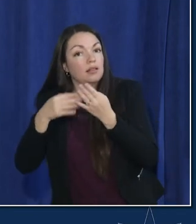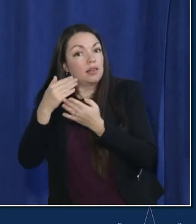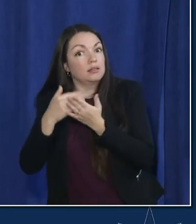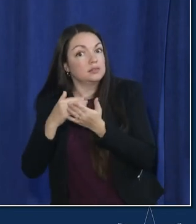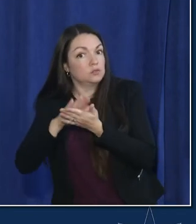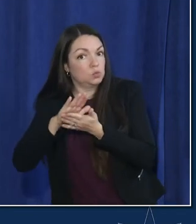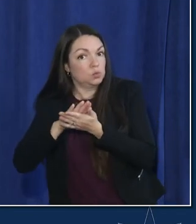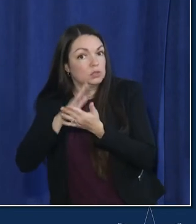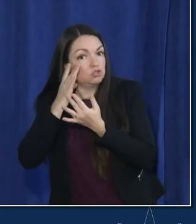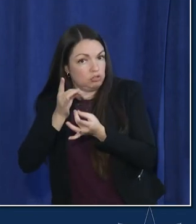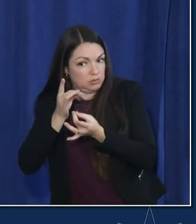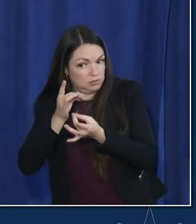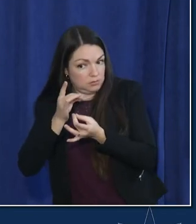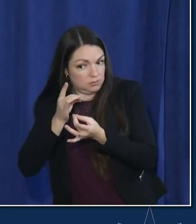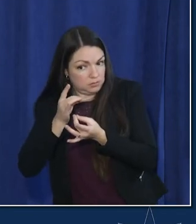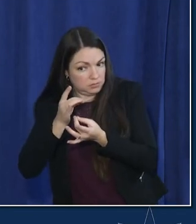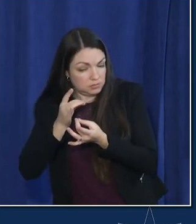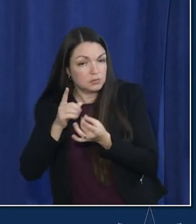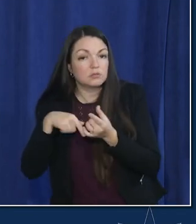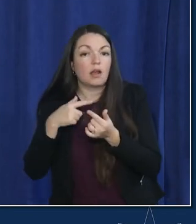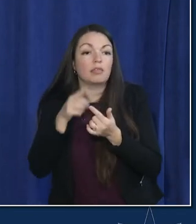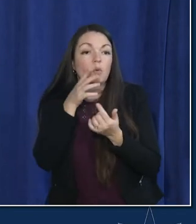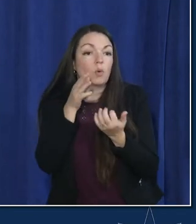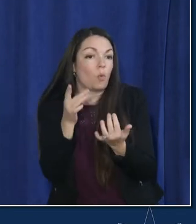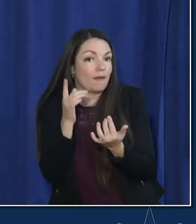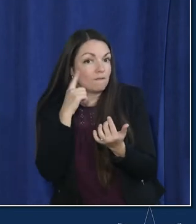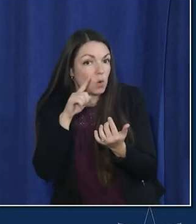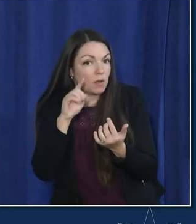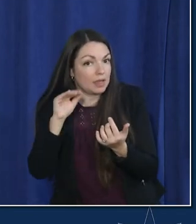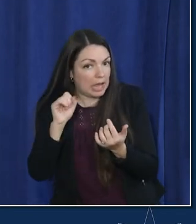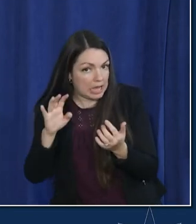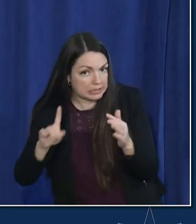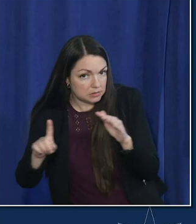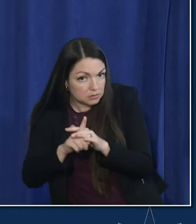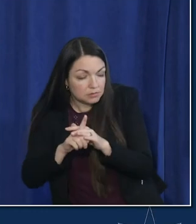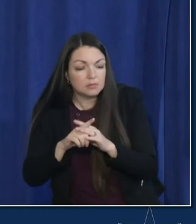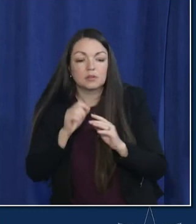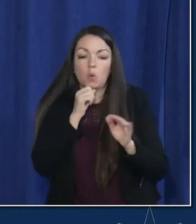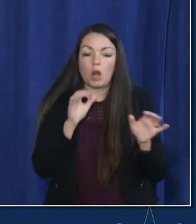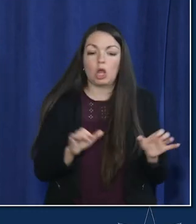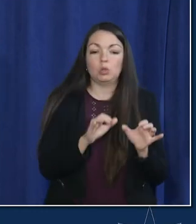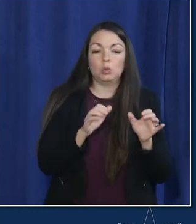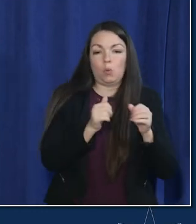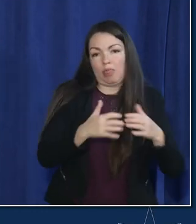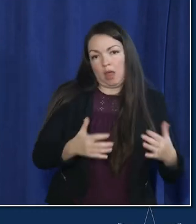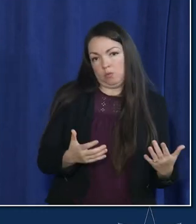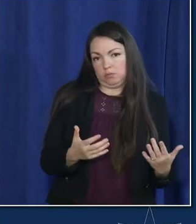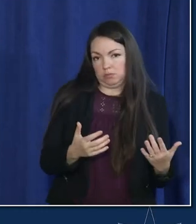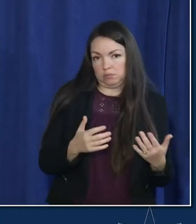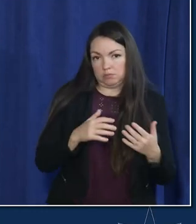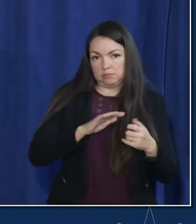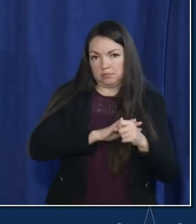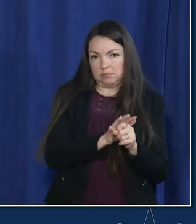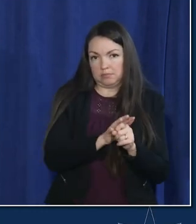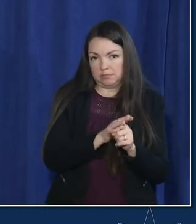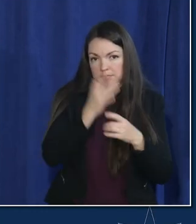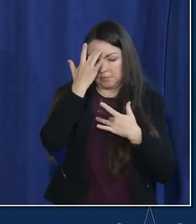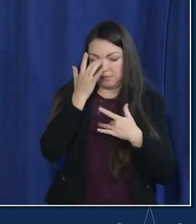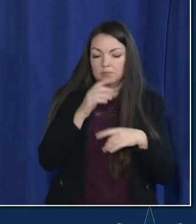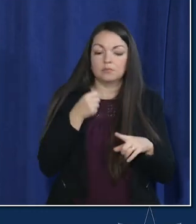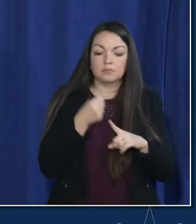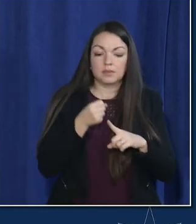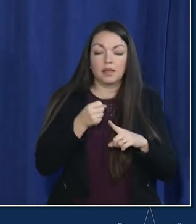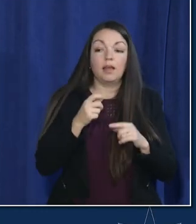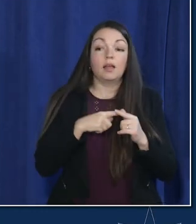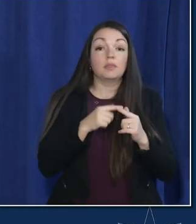now and of course we have to wait for cases of course because we don't just do it for you know nine cases and so that's going to start this week and then